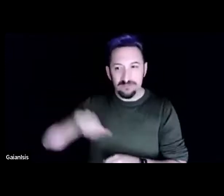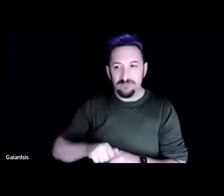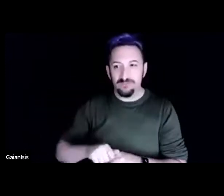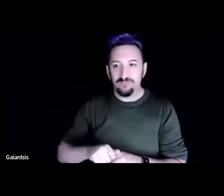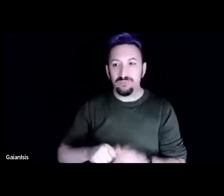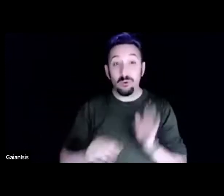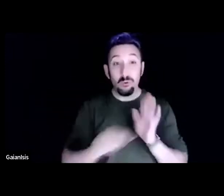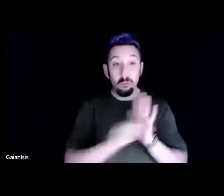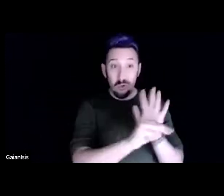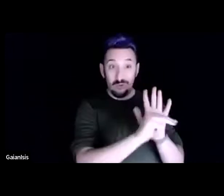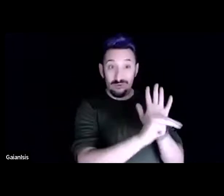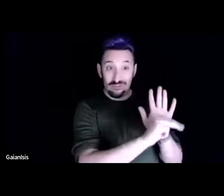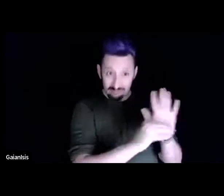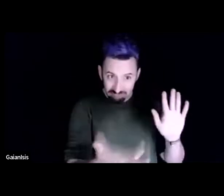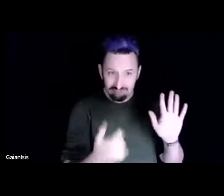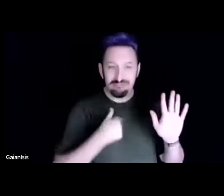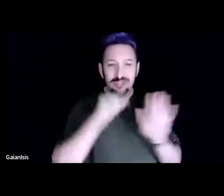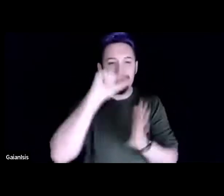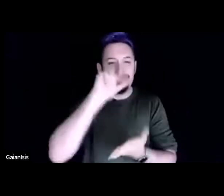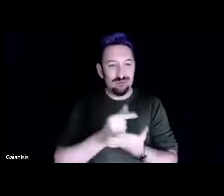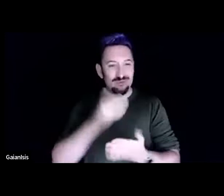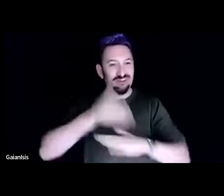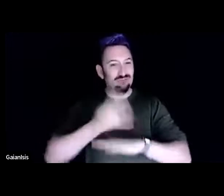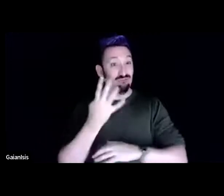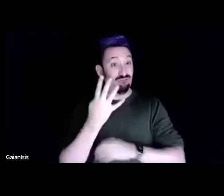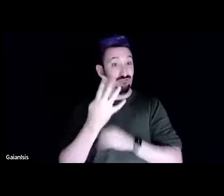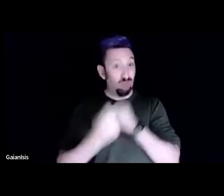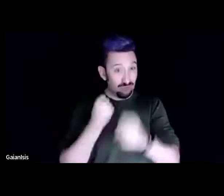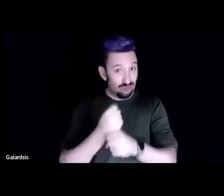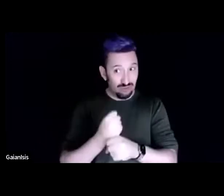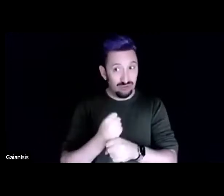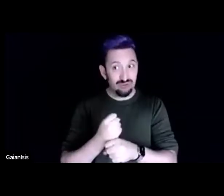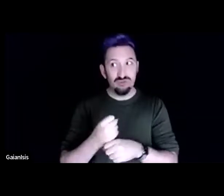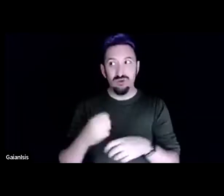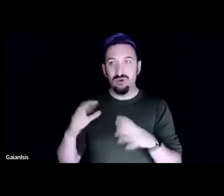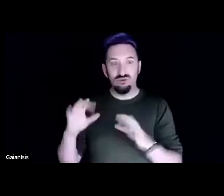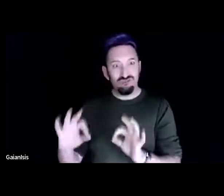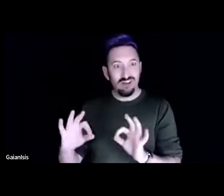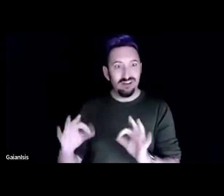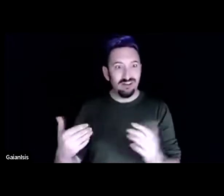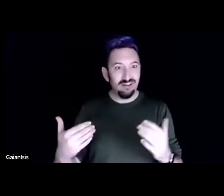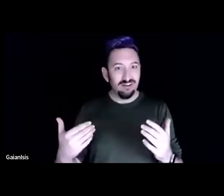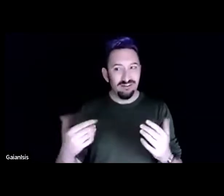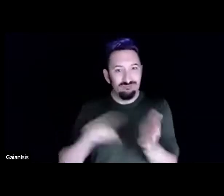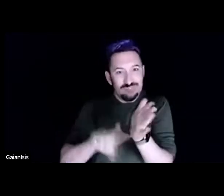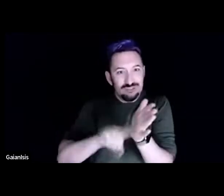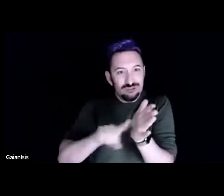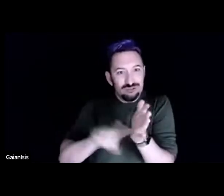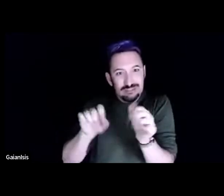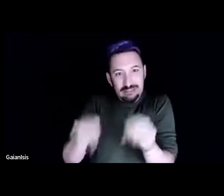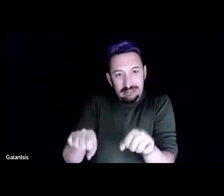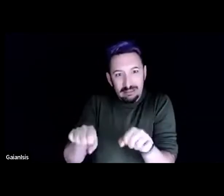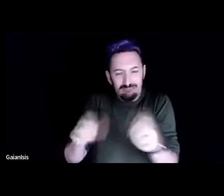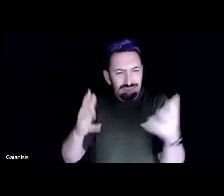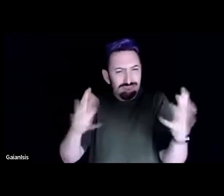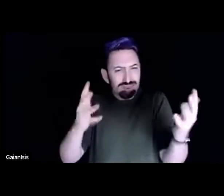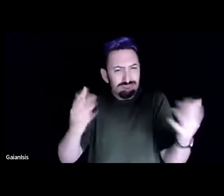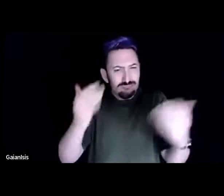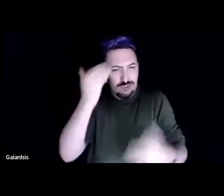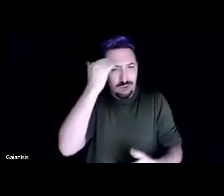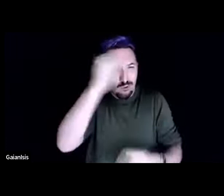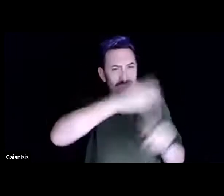after four years and was like, okay, so I can do research and I know the environment's messed up. It's kind of obvious.